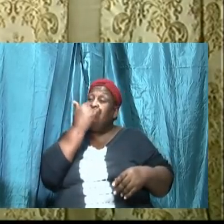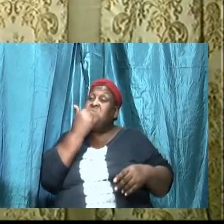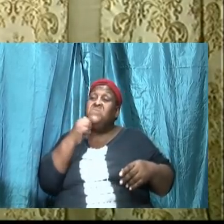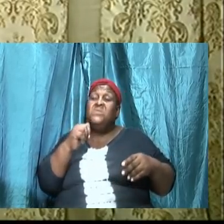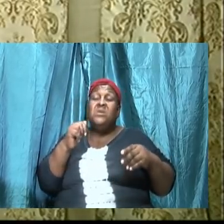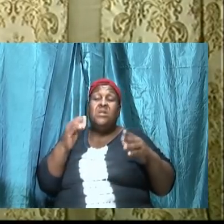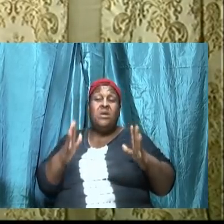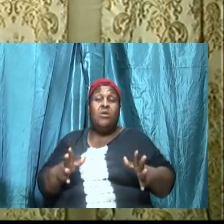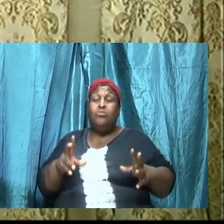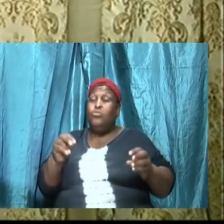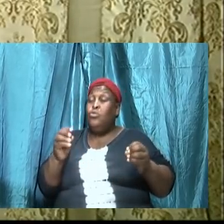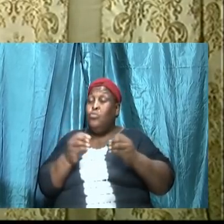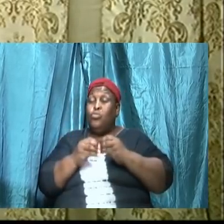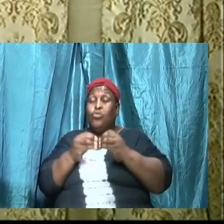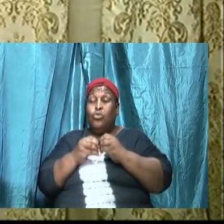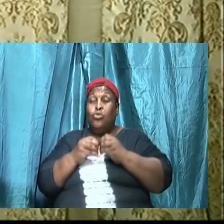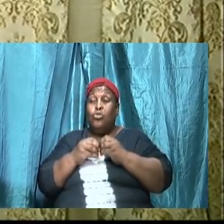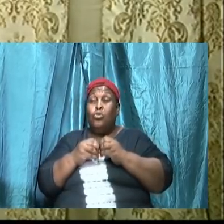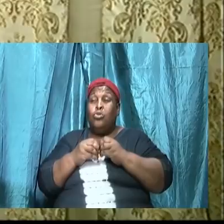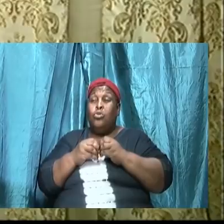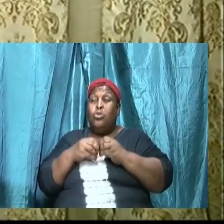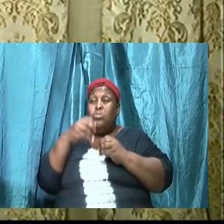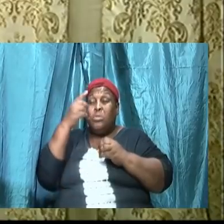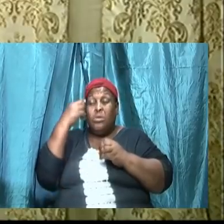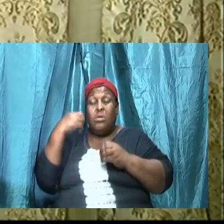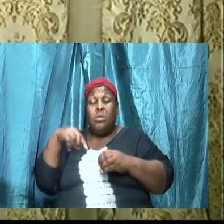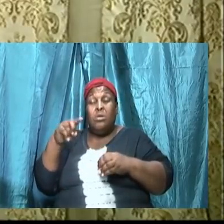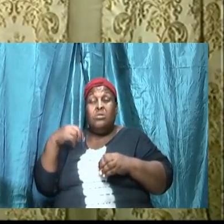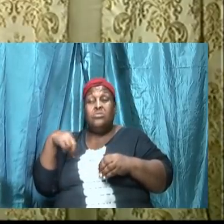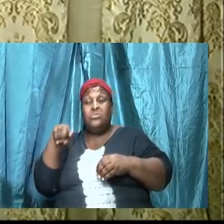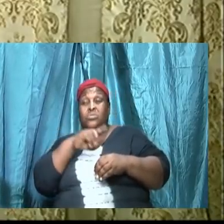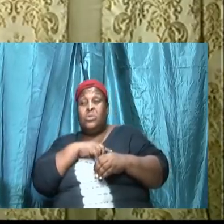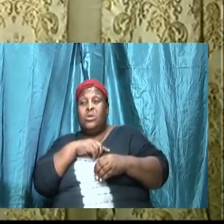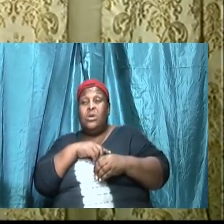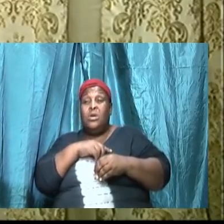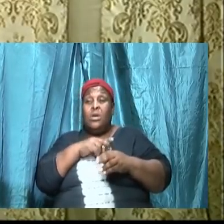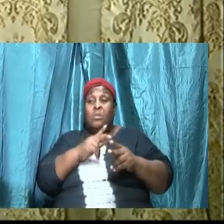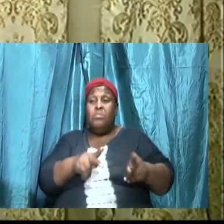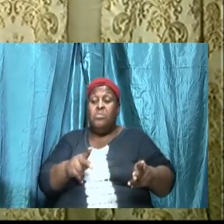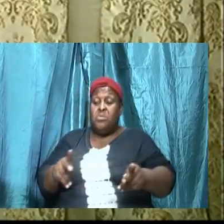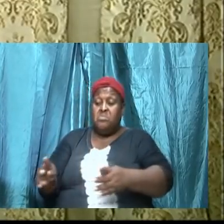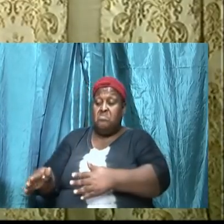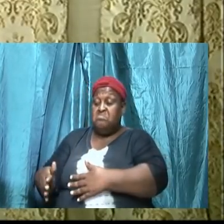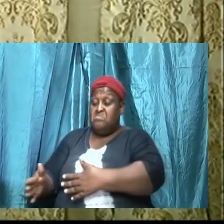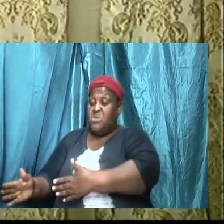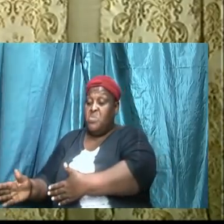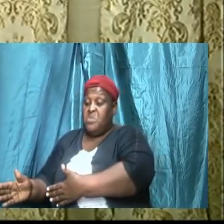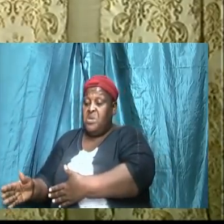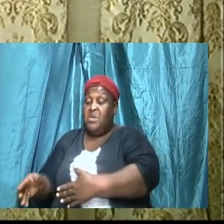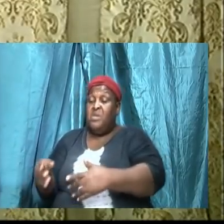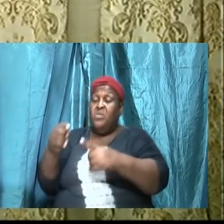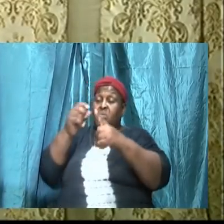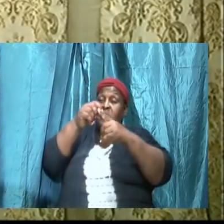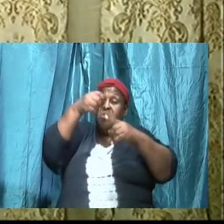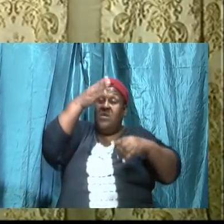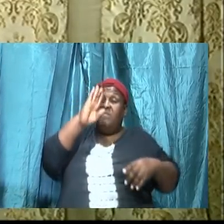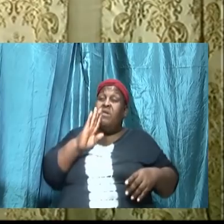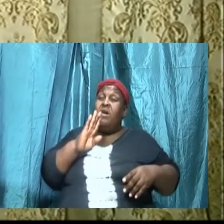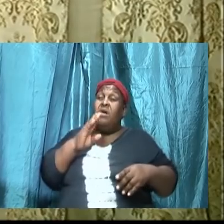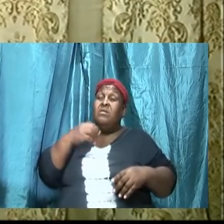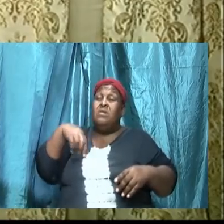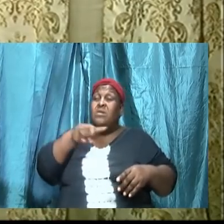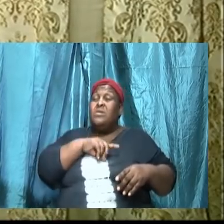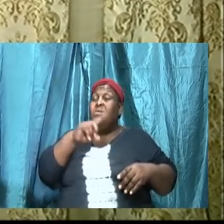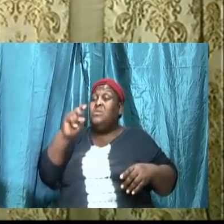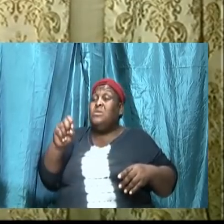way, because we have put aside his word, we need to be careful that God don't disprove us. As we are